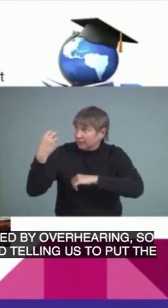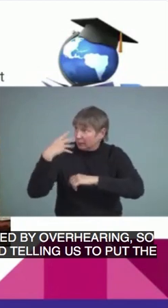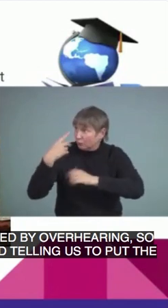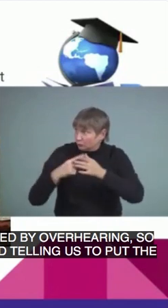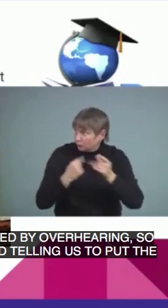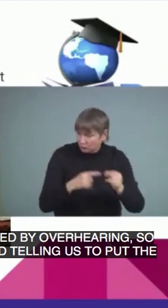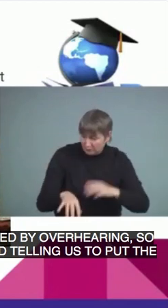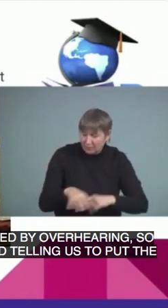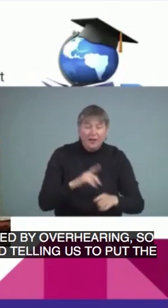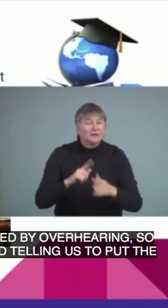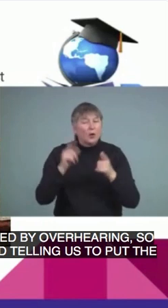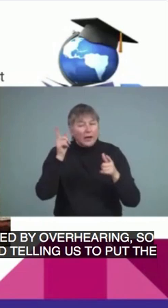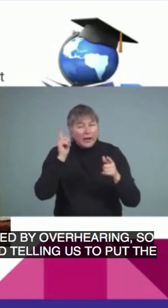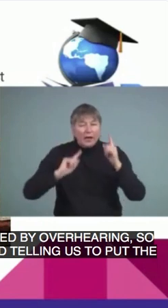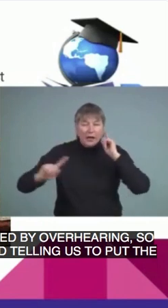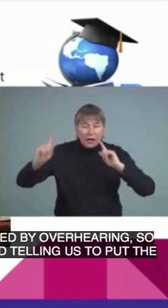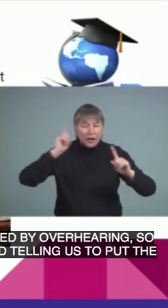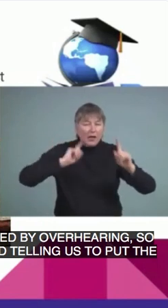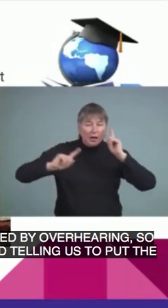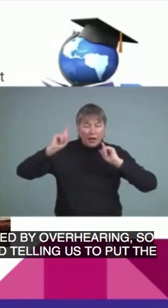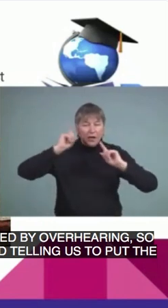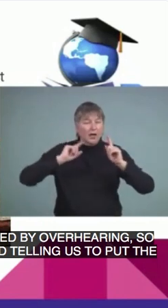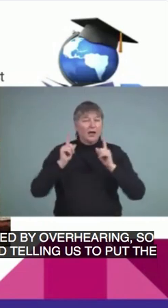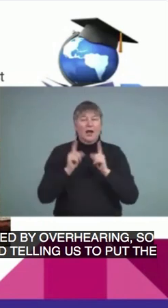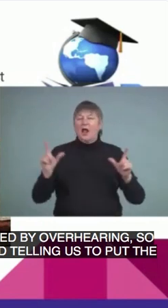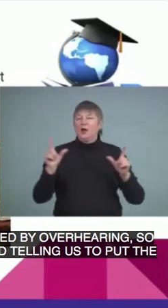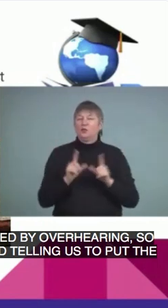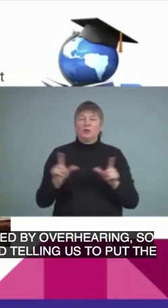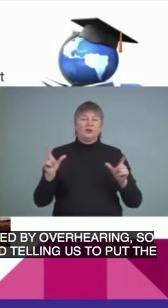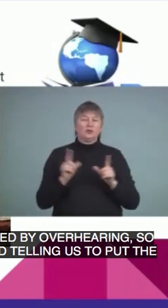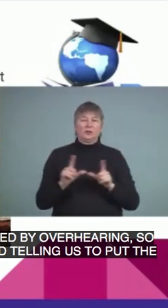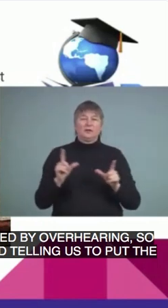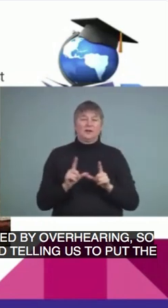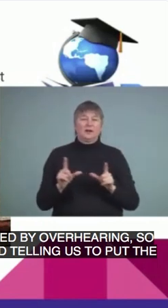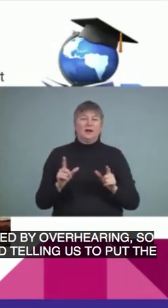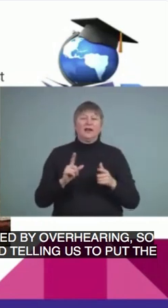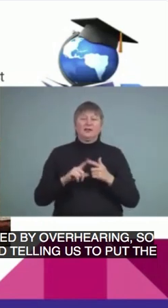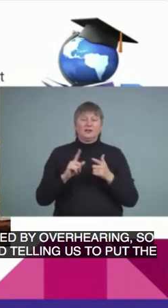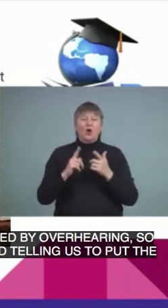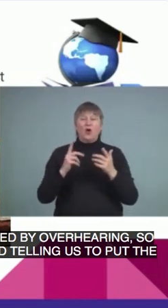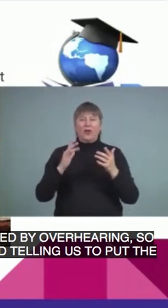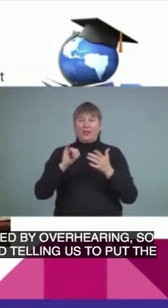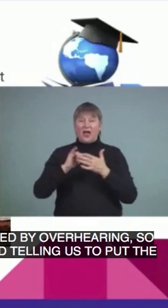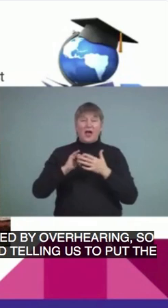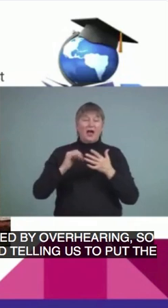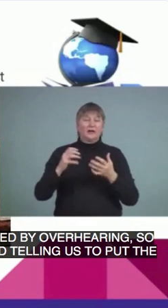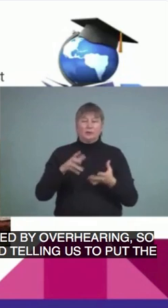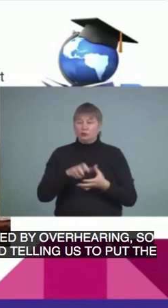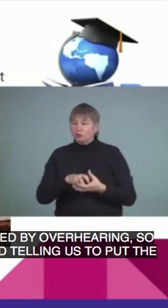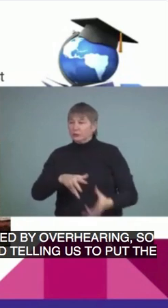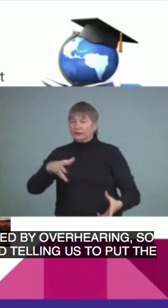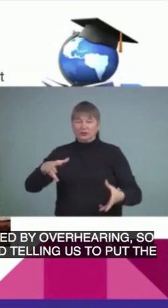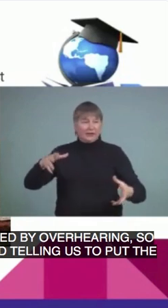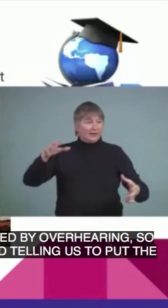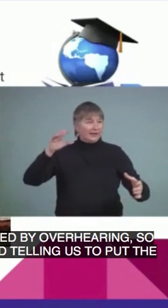language. And this means that sheer abundancy of overhearing these words in different contexts